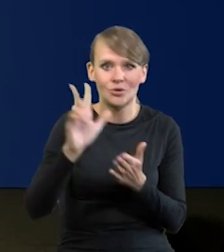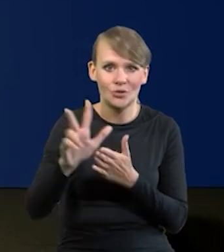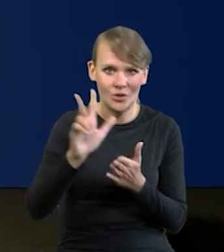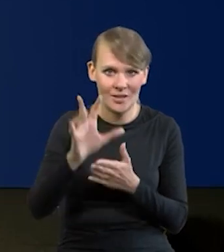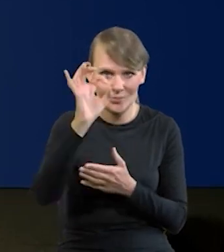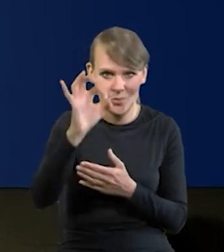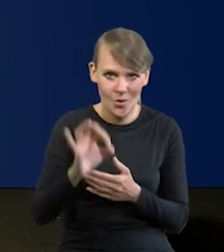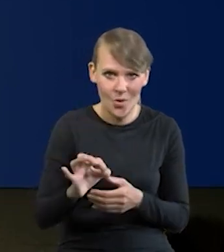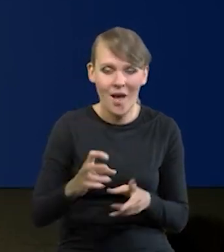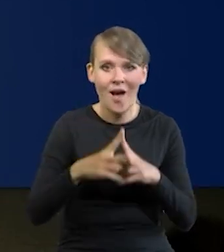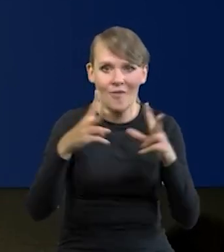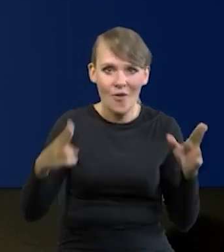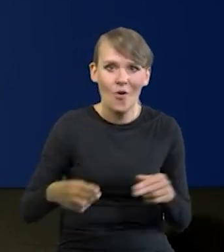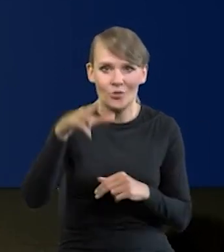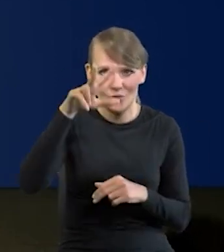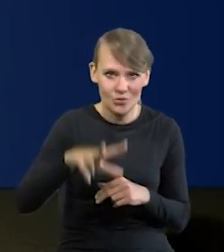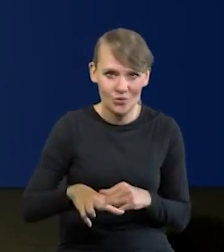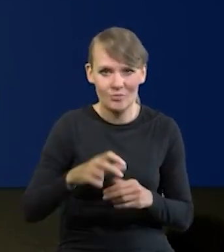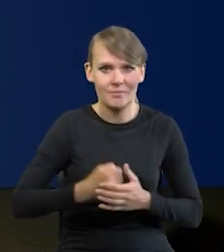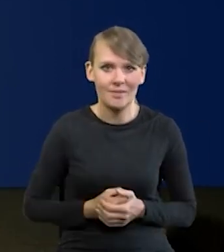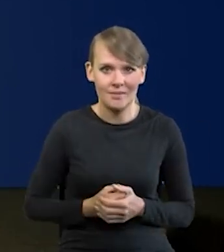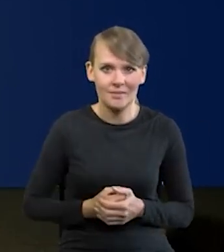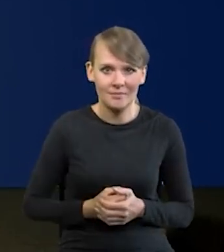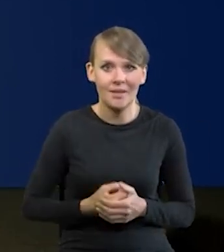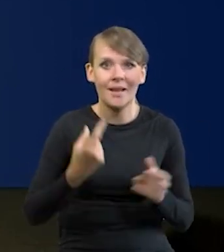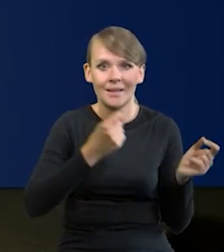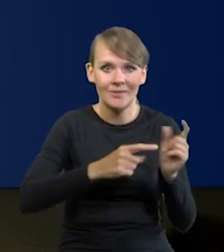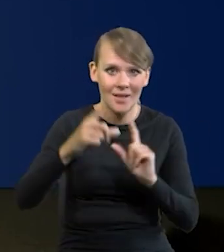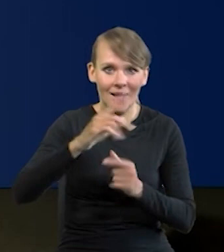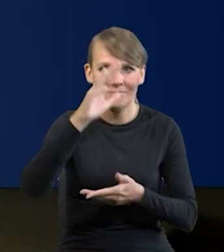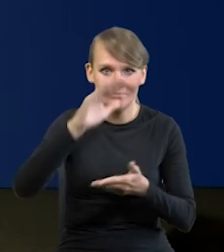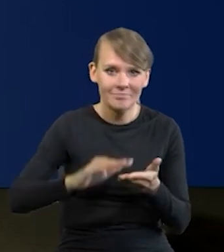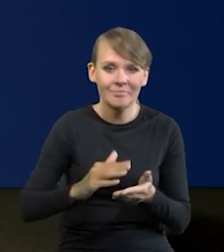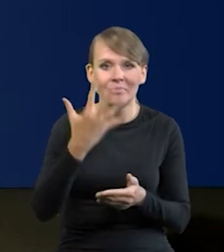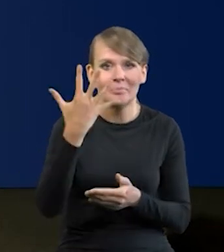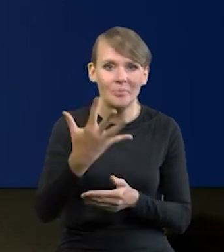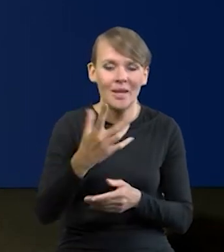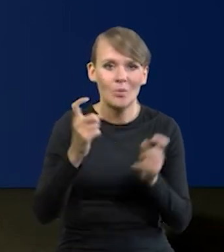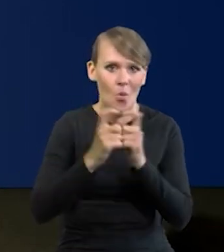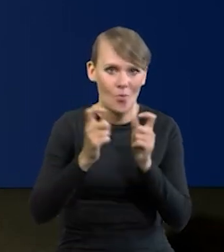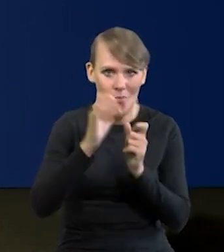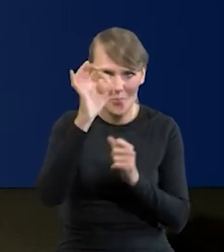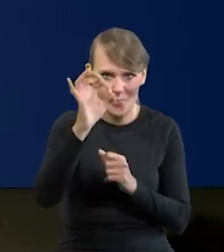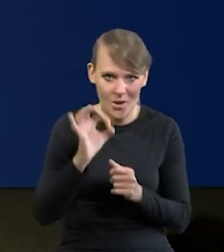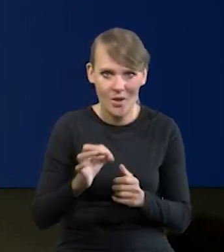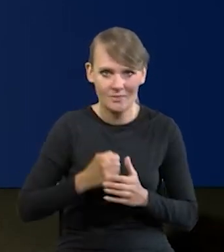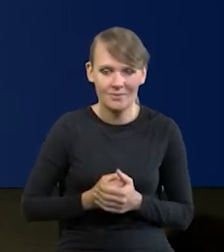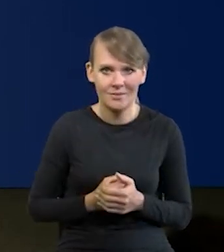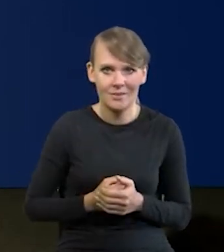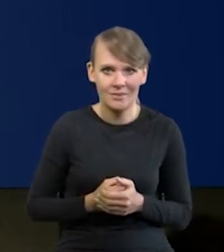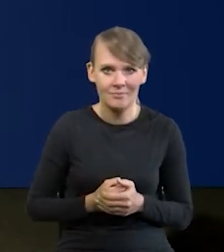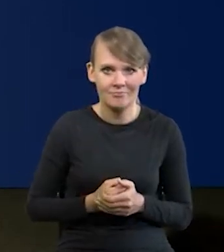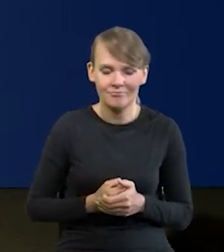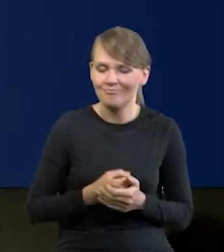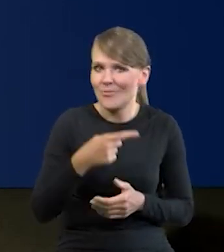big one, according to the bank's governor. Adam Glapiński spoke to the press on Thursday, a day after the National Bank of Poland Monetary Policy